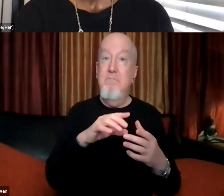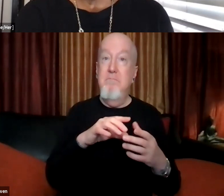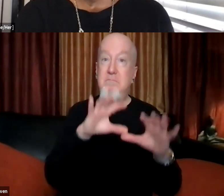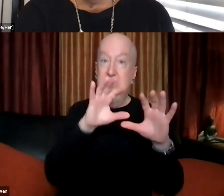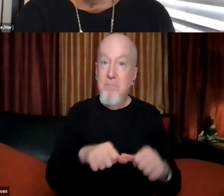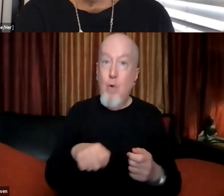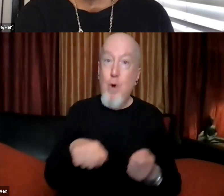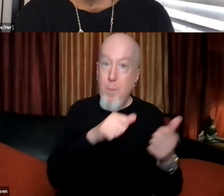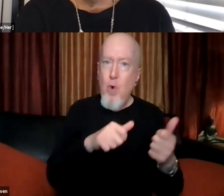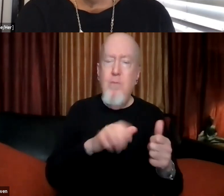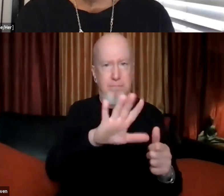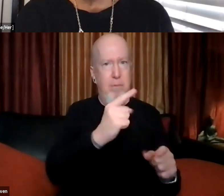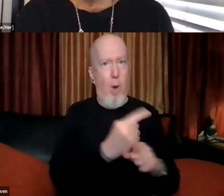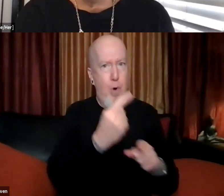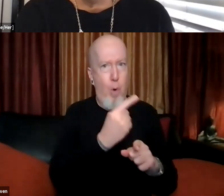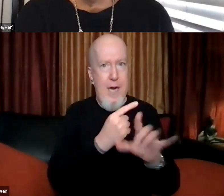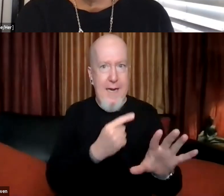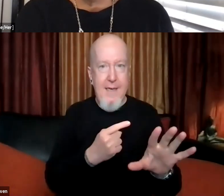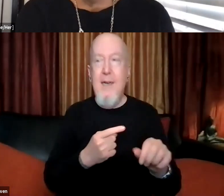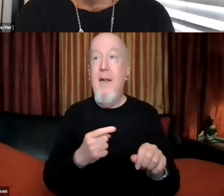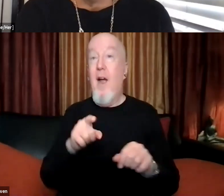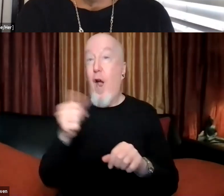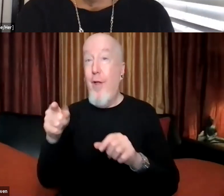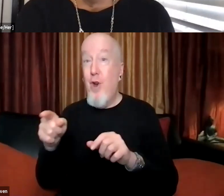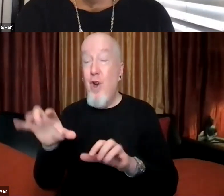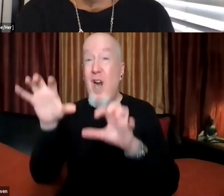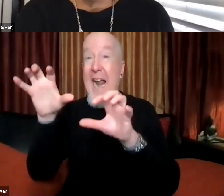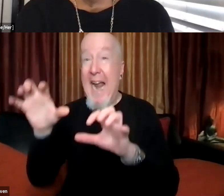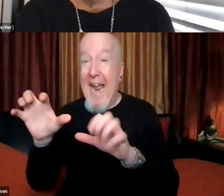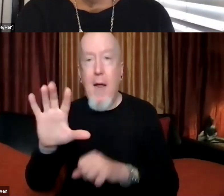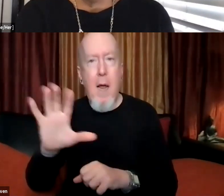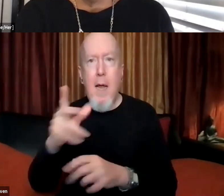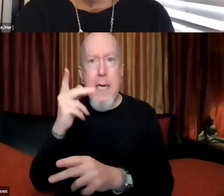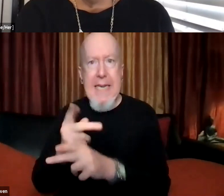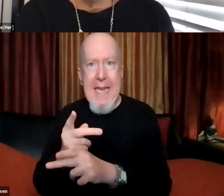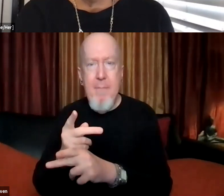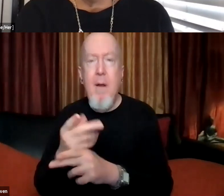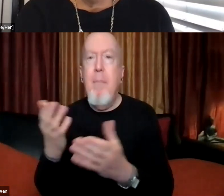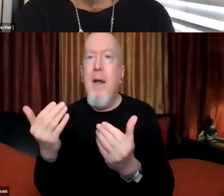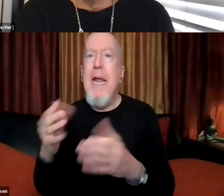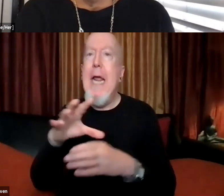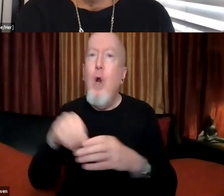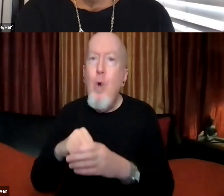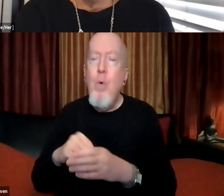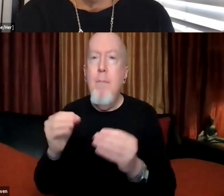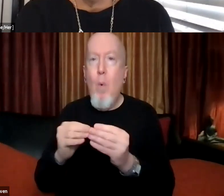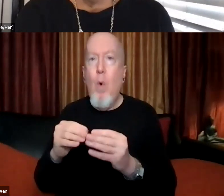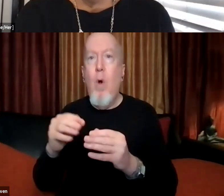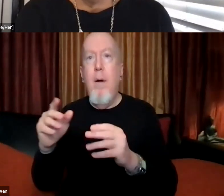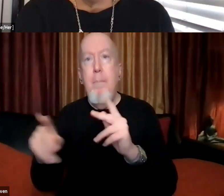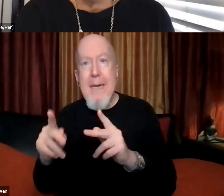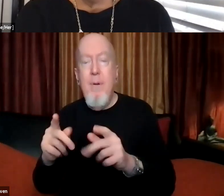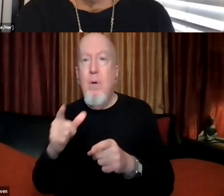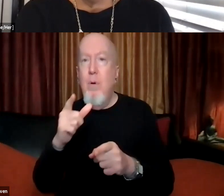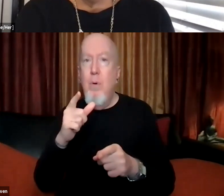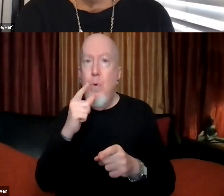thing like changing who's involved in the interpretation, changing the interpretive materials around something, I think, but it, it points to a series